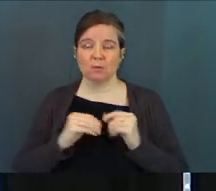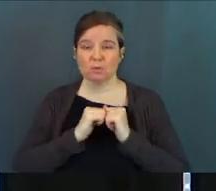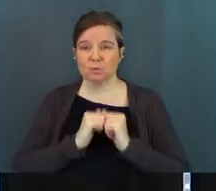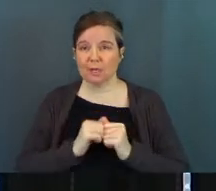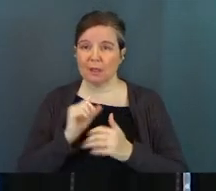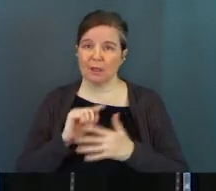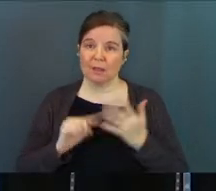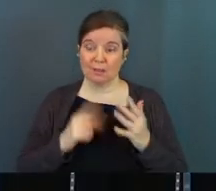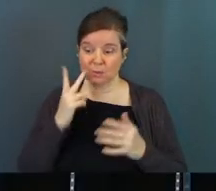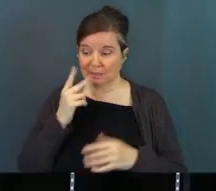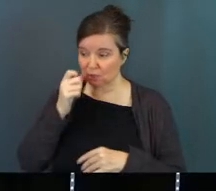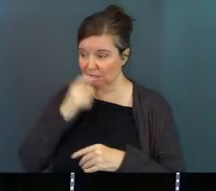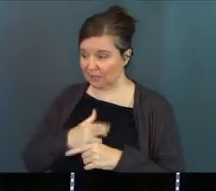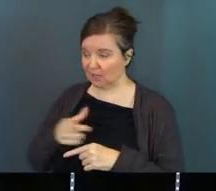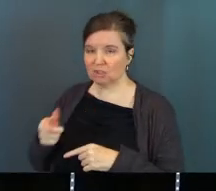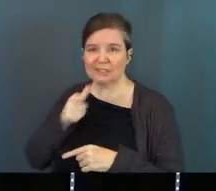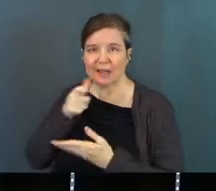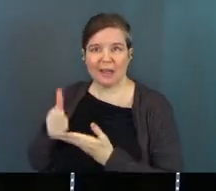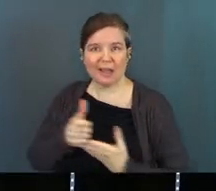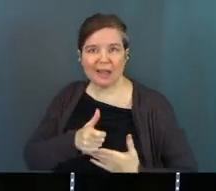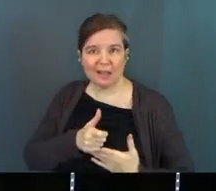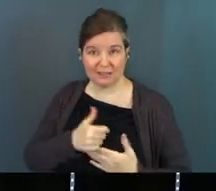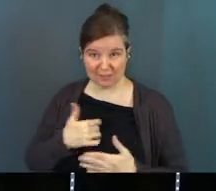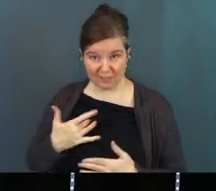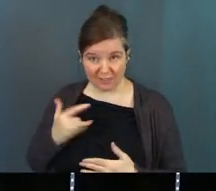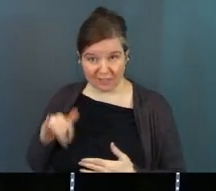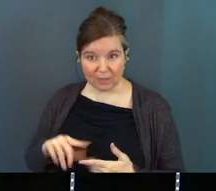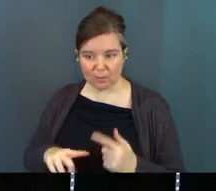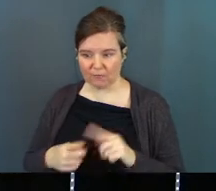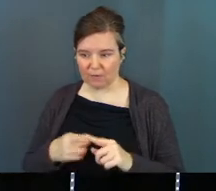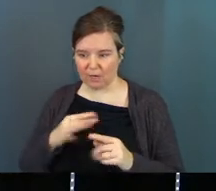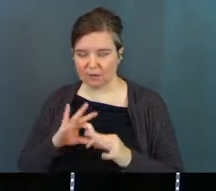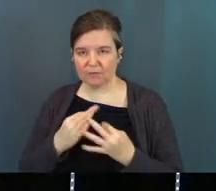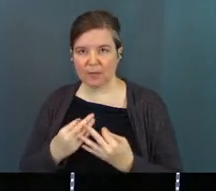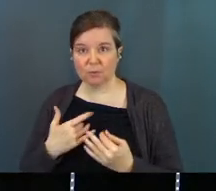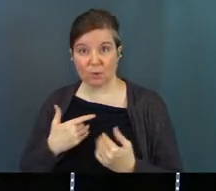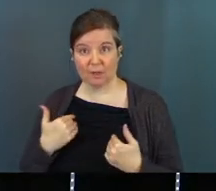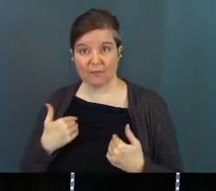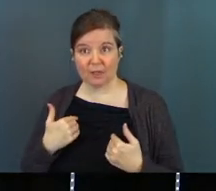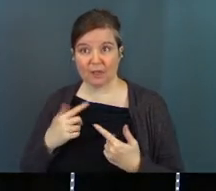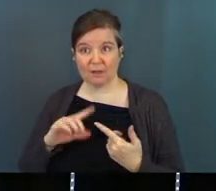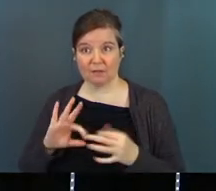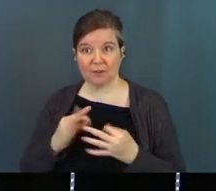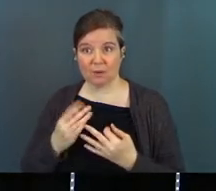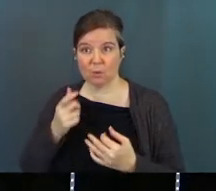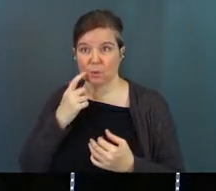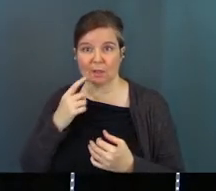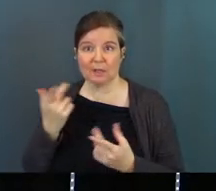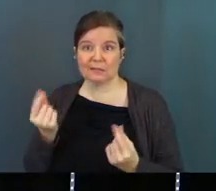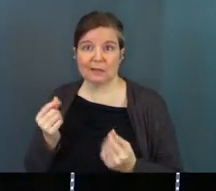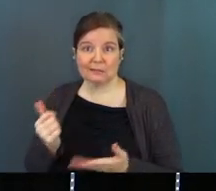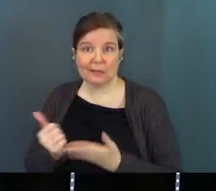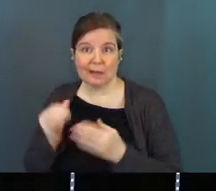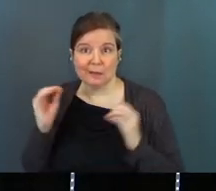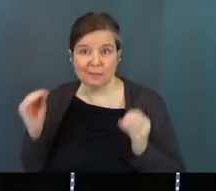together. And then you see your sister and she's not helping. You ever had that moment with a friend or a family member? You ever have that friend or family member who like just doesn't help? You know what saying?